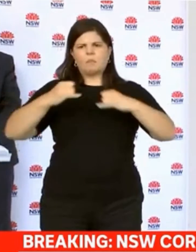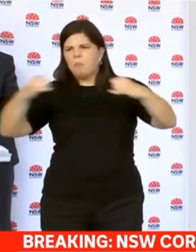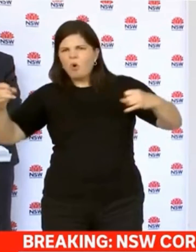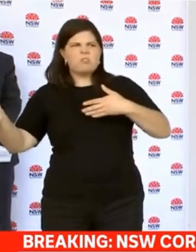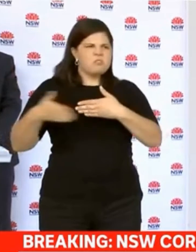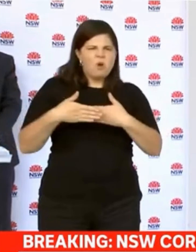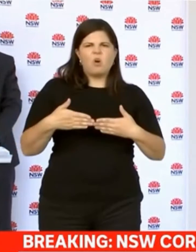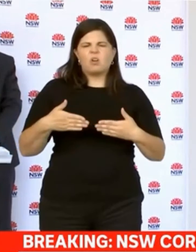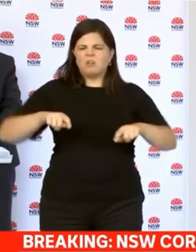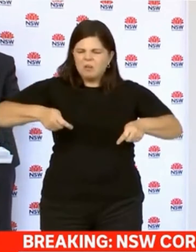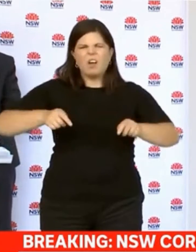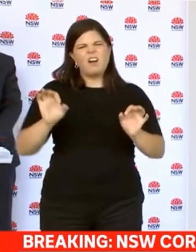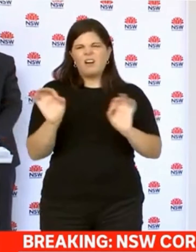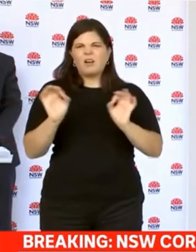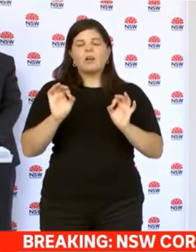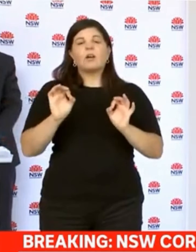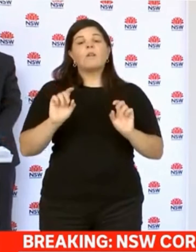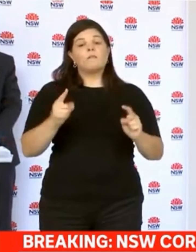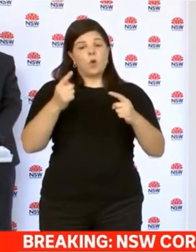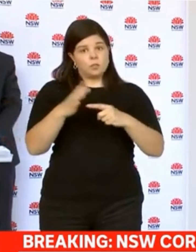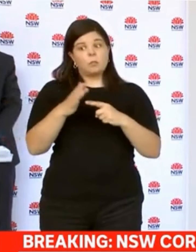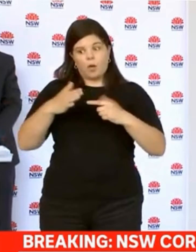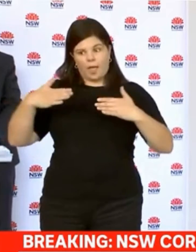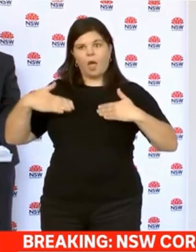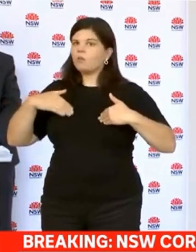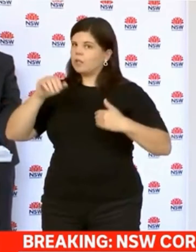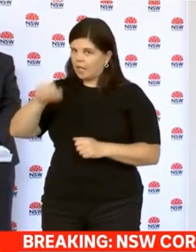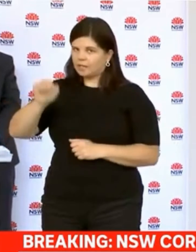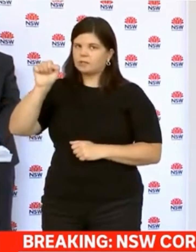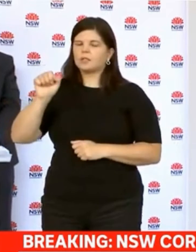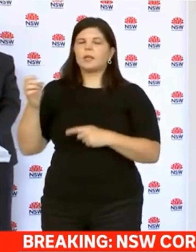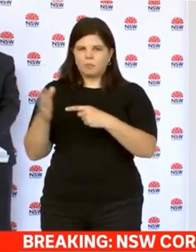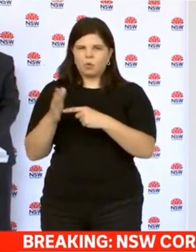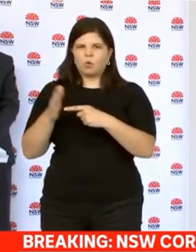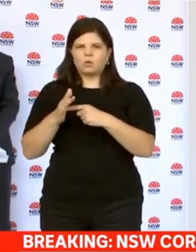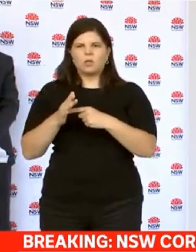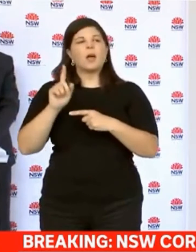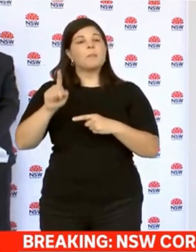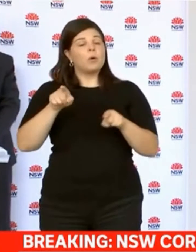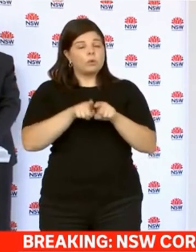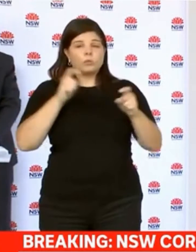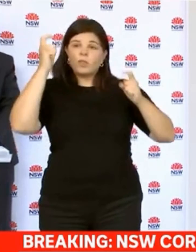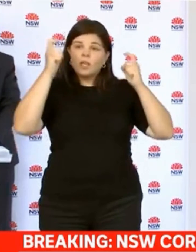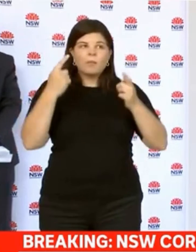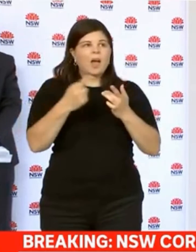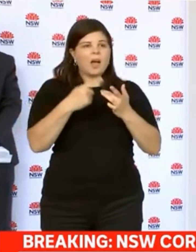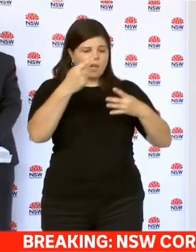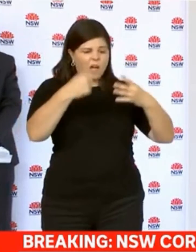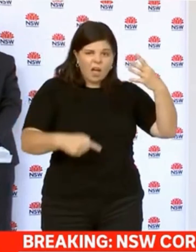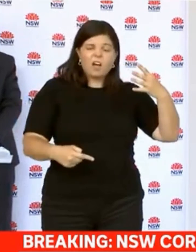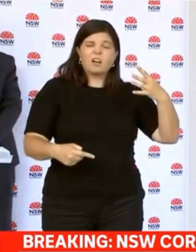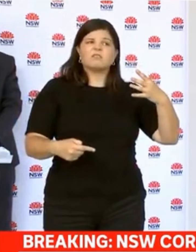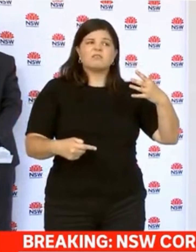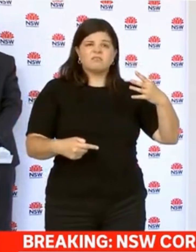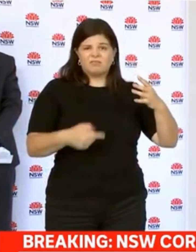South Wales is ensure, firstly, the health and wellbeing of our citizens by putting health first, but also considering other issues which impact our